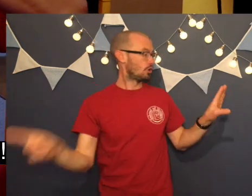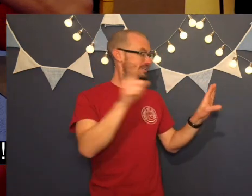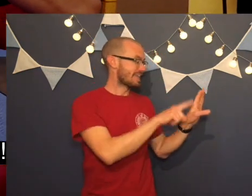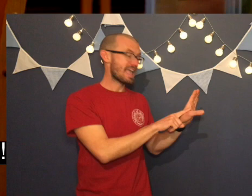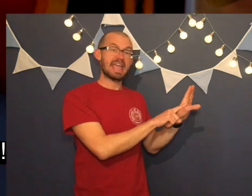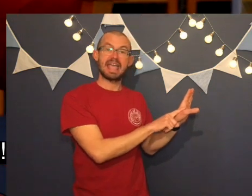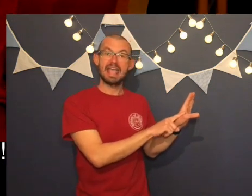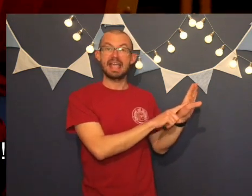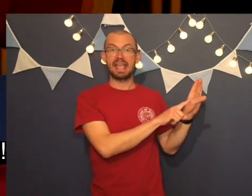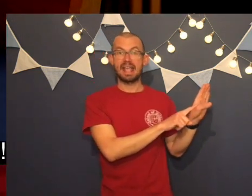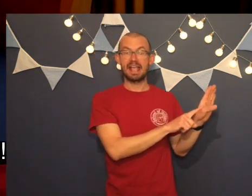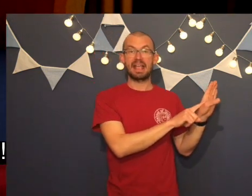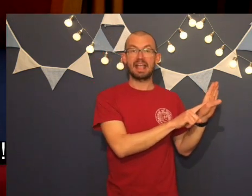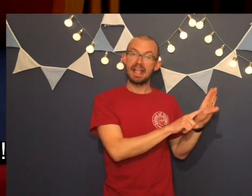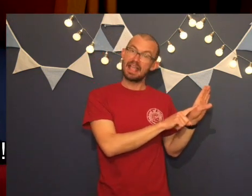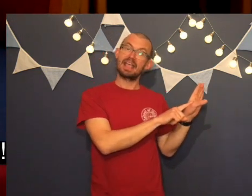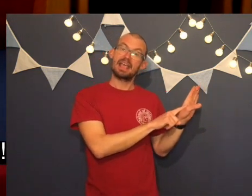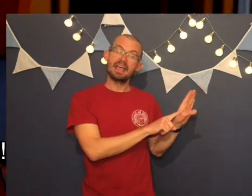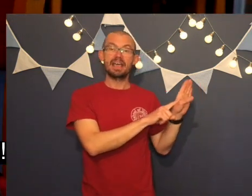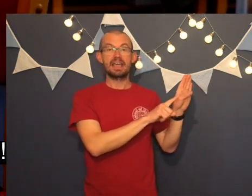for years.